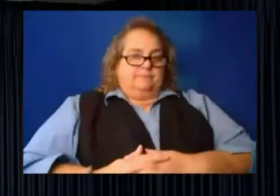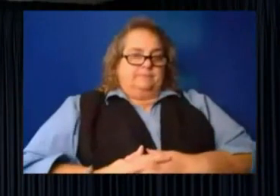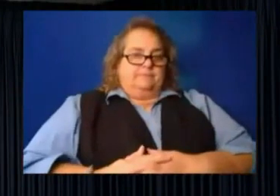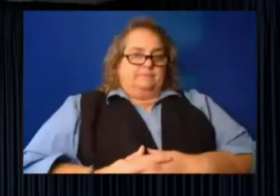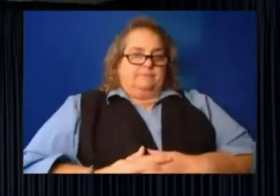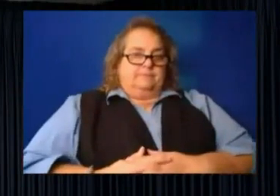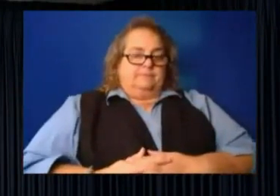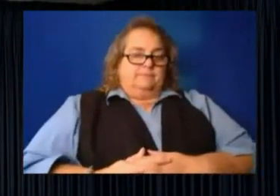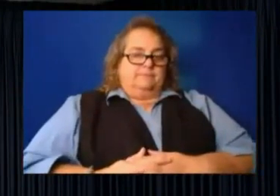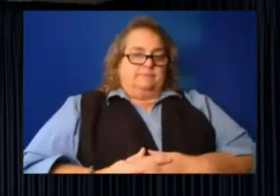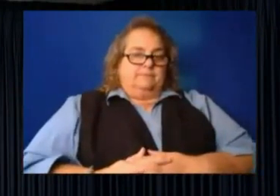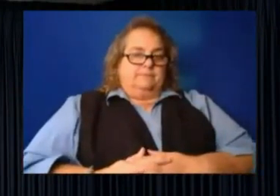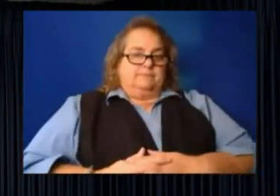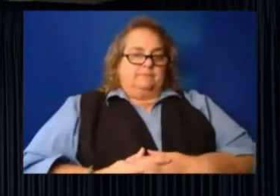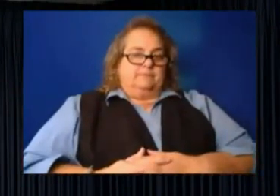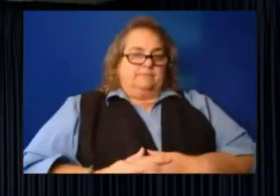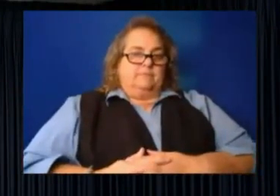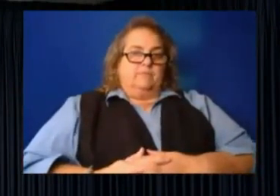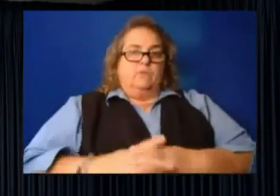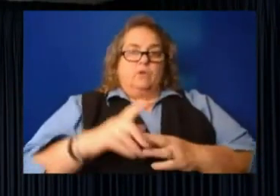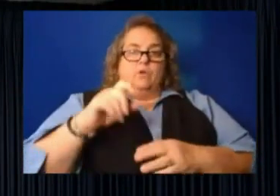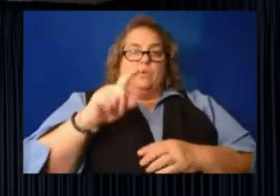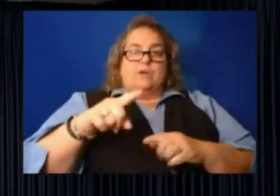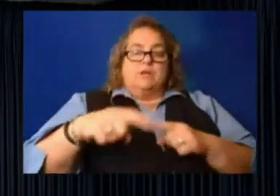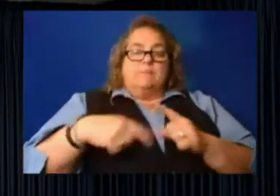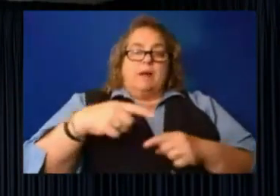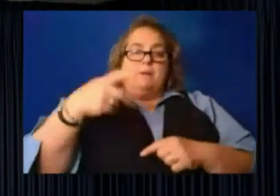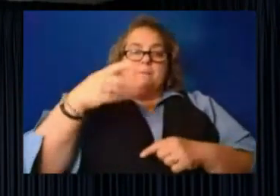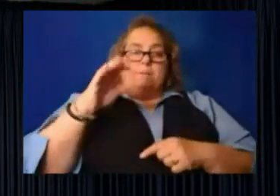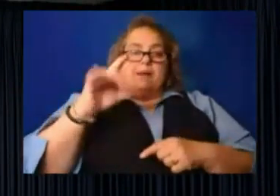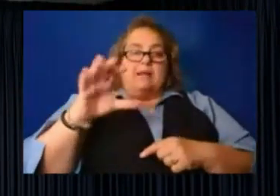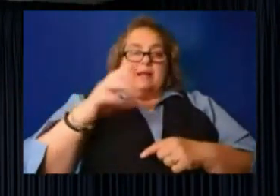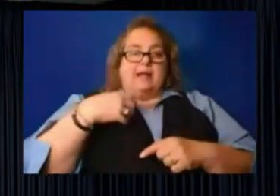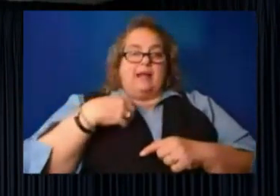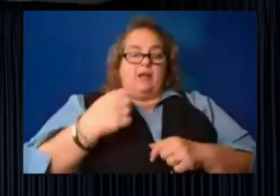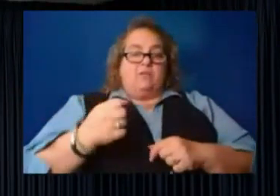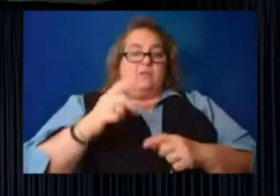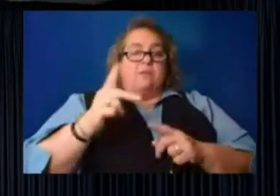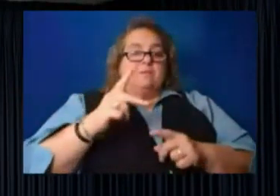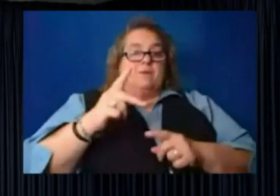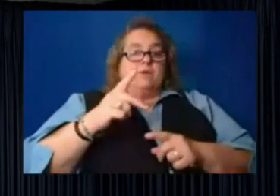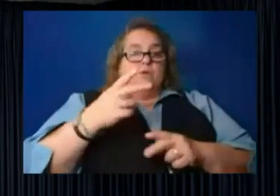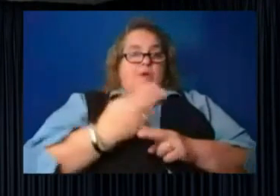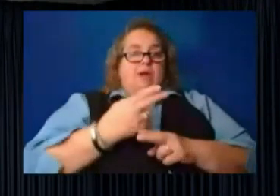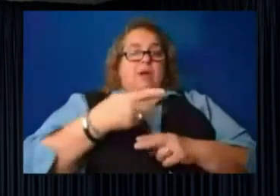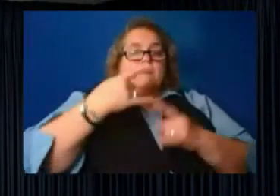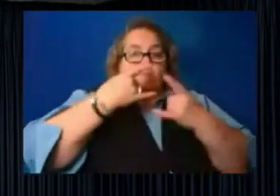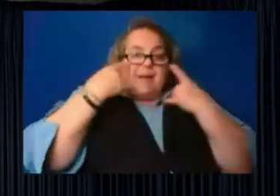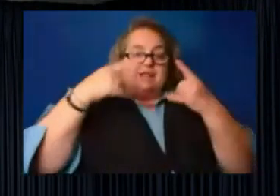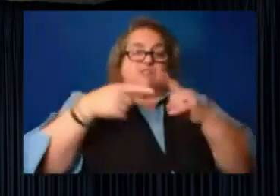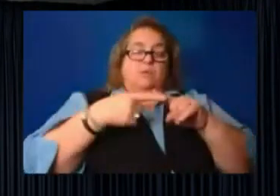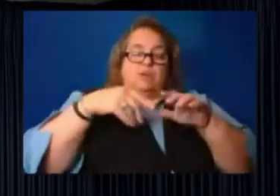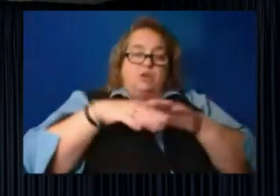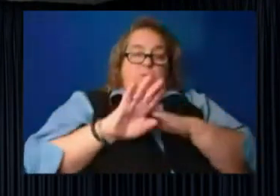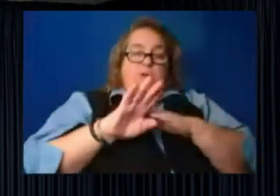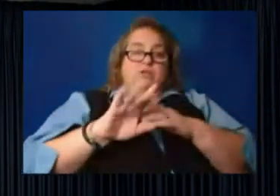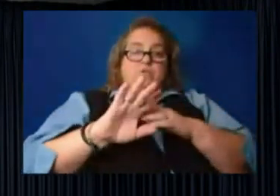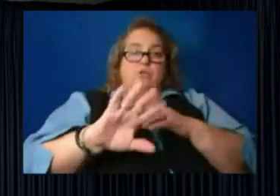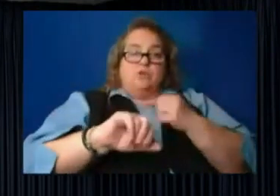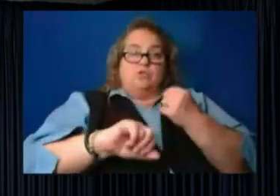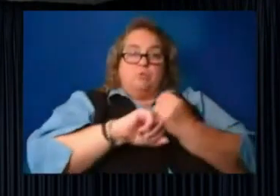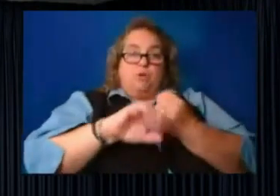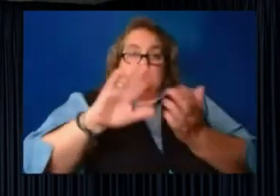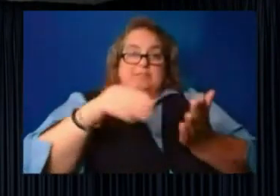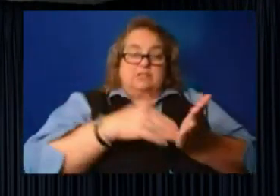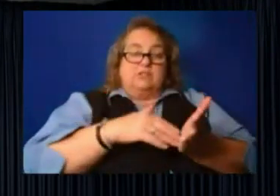public health. You already mentioned how the SBA is asking that people wear masks when they come into their support centers. Have there been in, um,